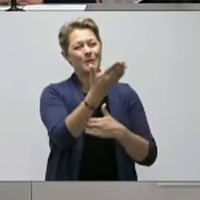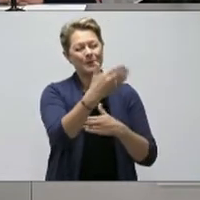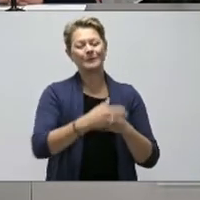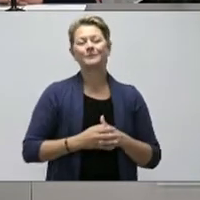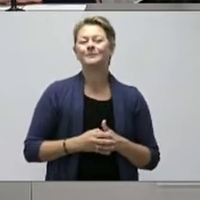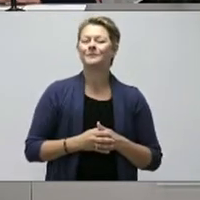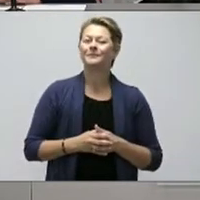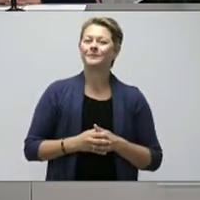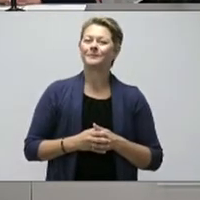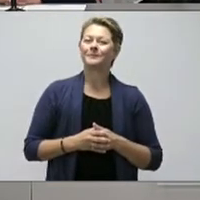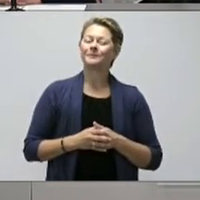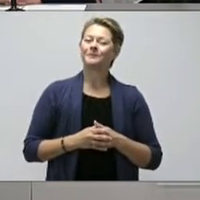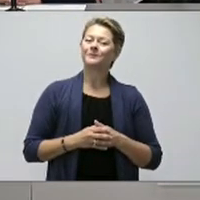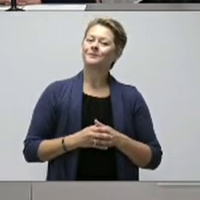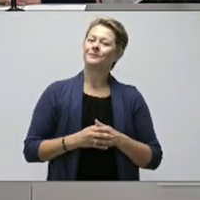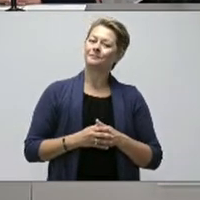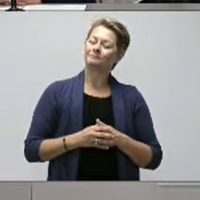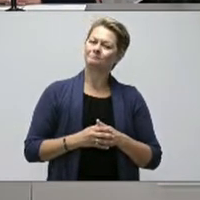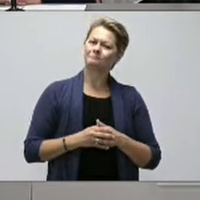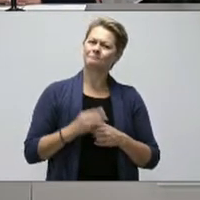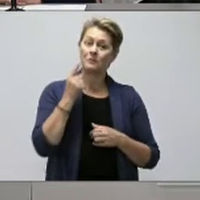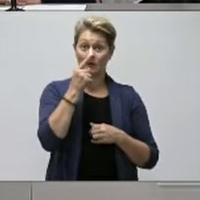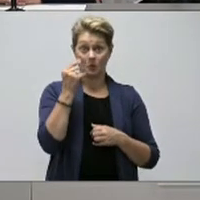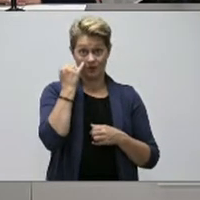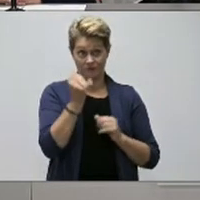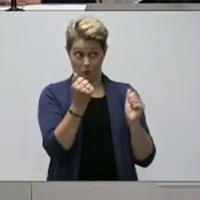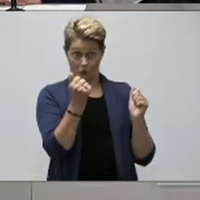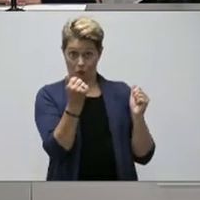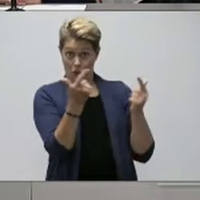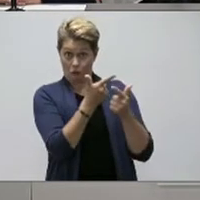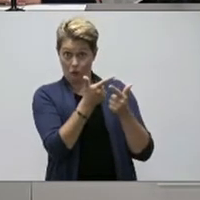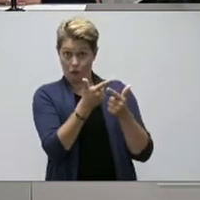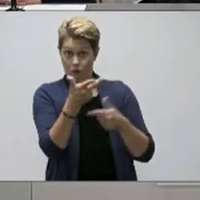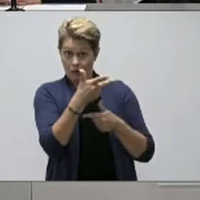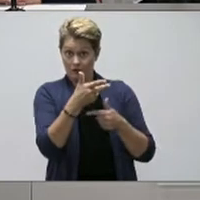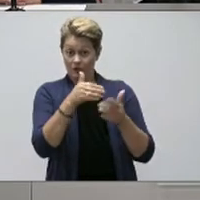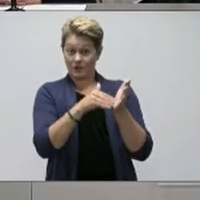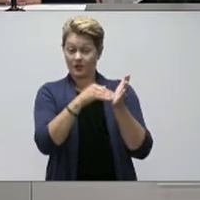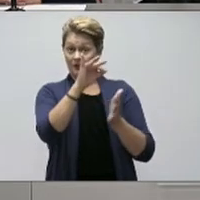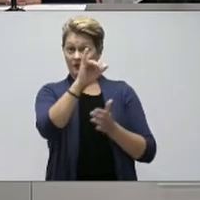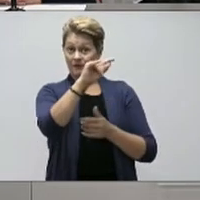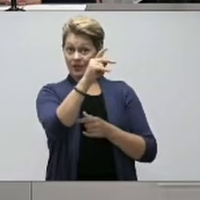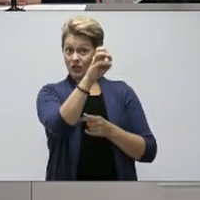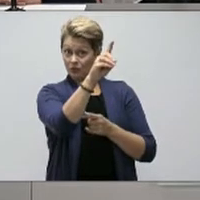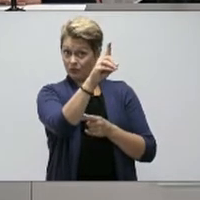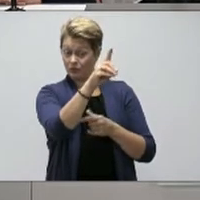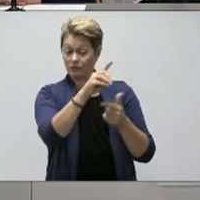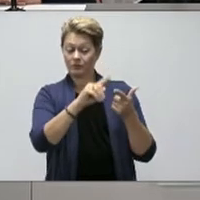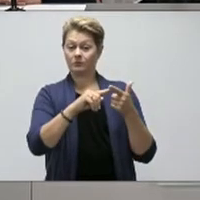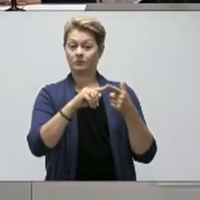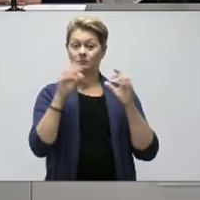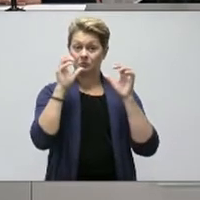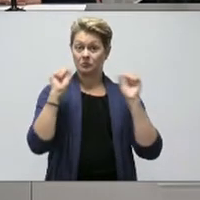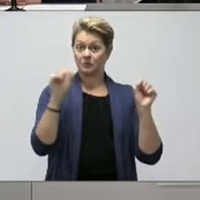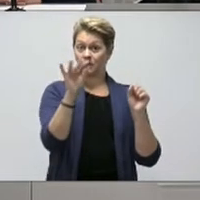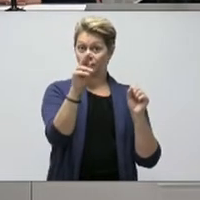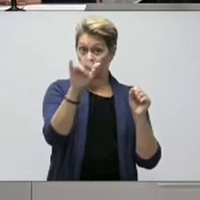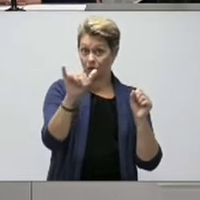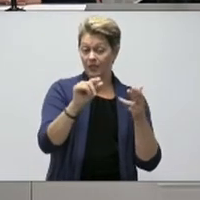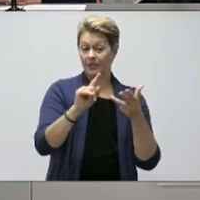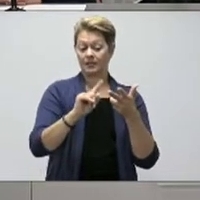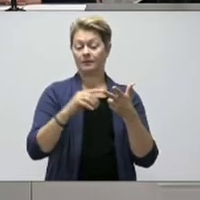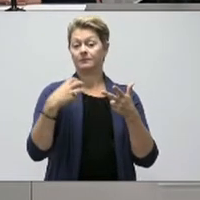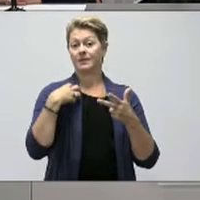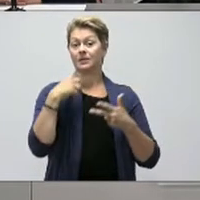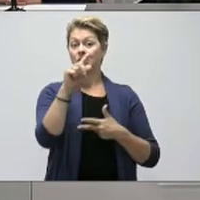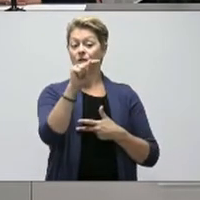I'm just wondering, first off, if all of you at the table there this morning, Dr. Fitzgerald, Dr. Fitzgerald, Premier Fury, and Minister Suley, if